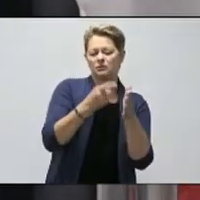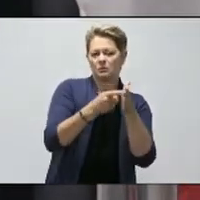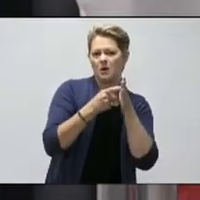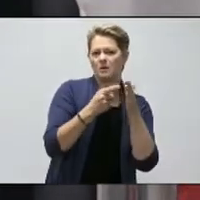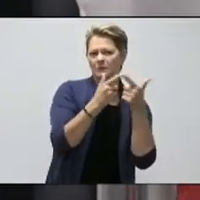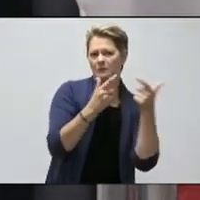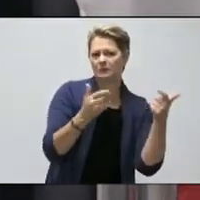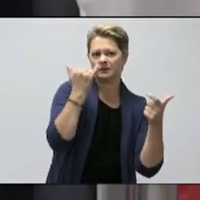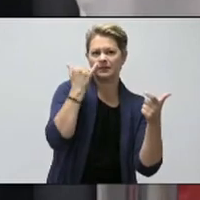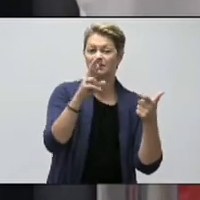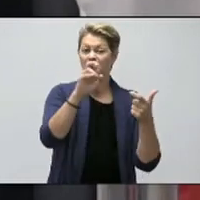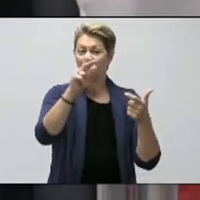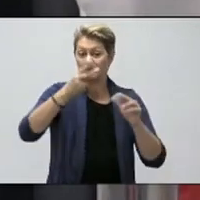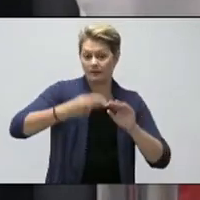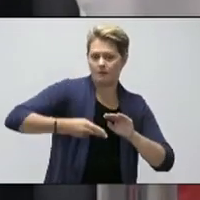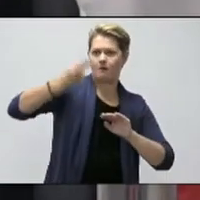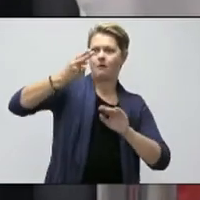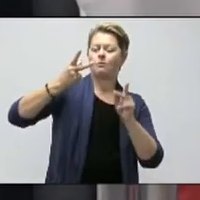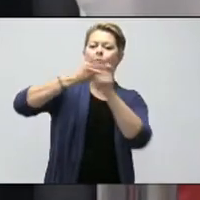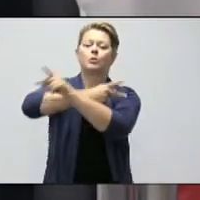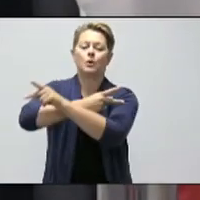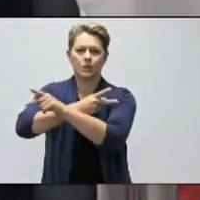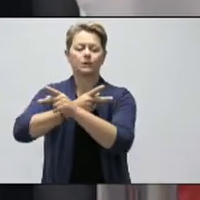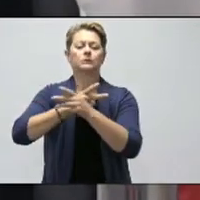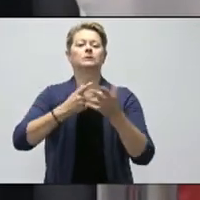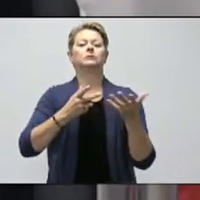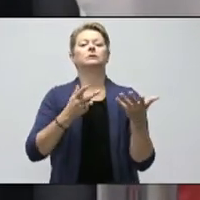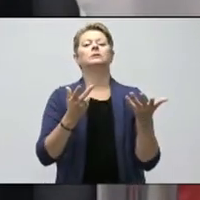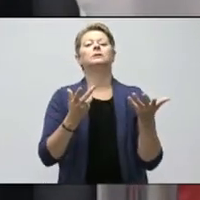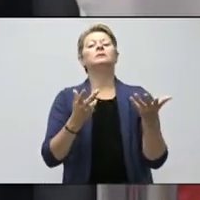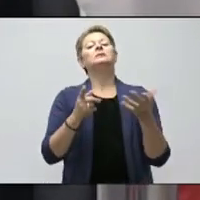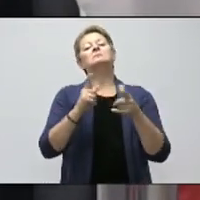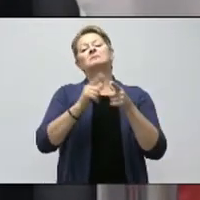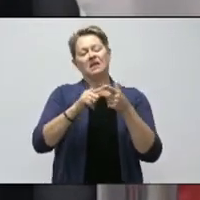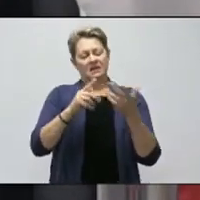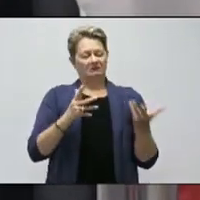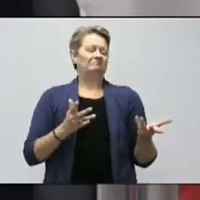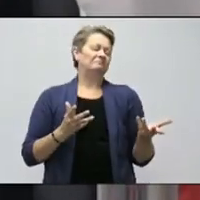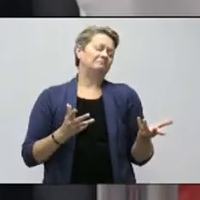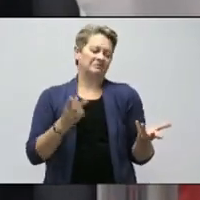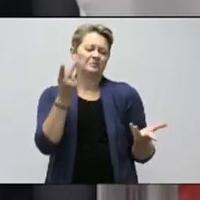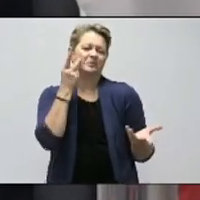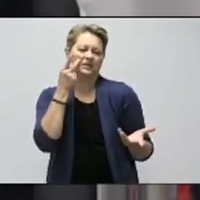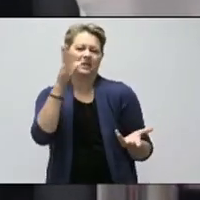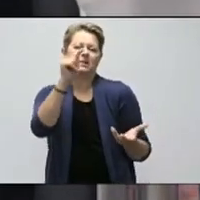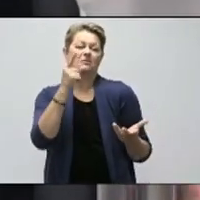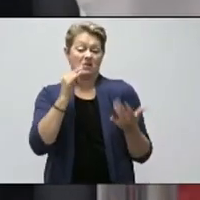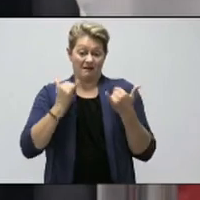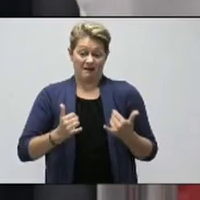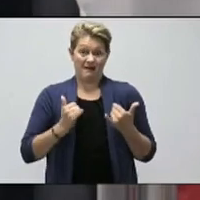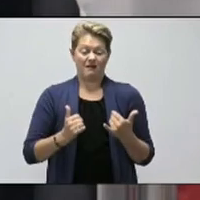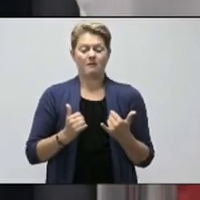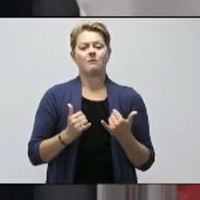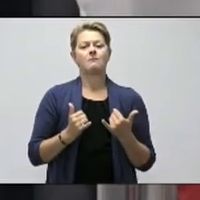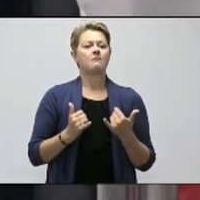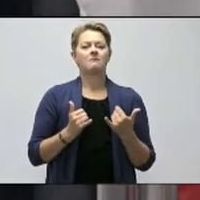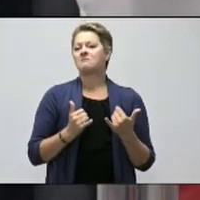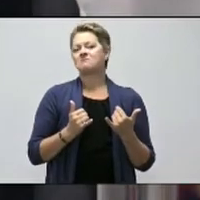our risk increases, which I deferred to Dr. Fitzgerald. So at the moment, I guess we're just planning